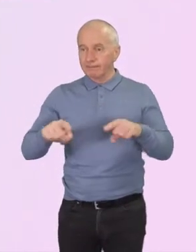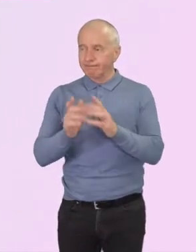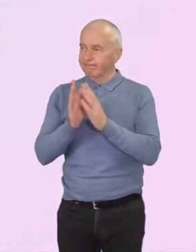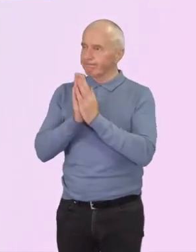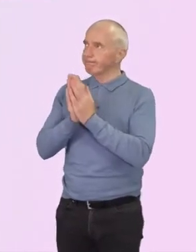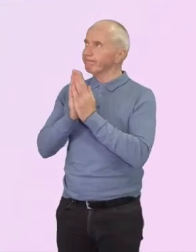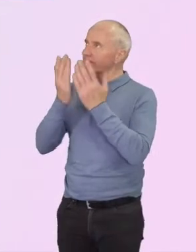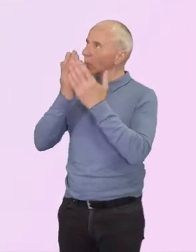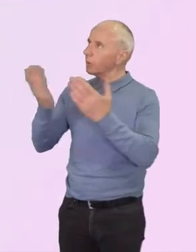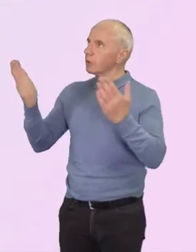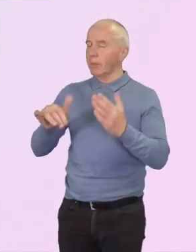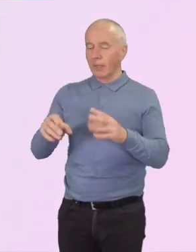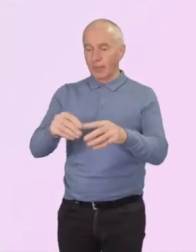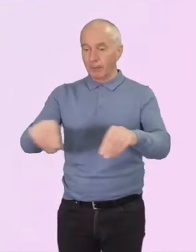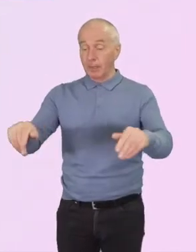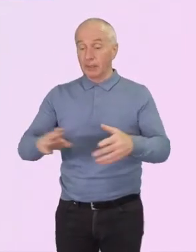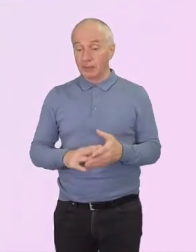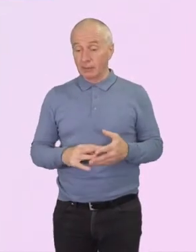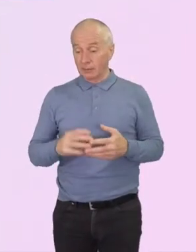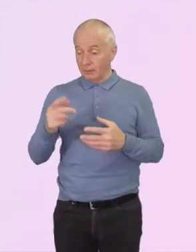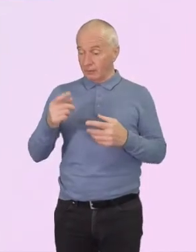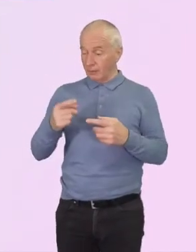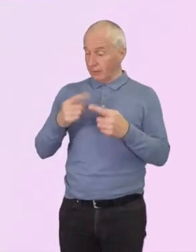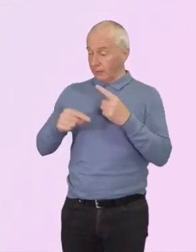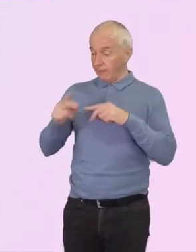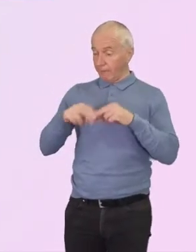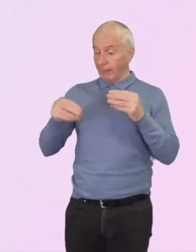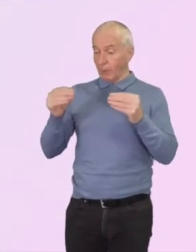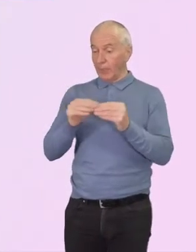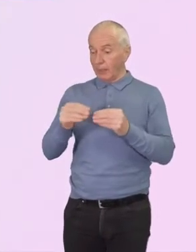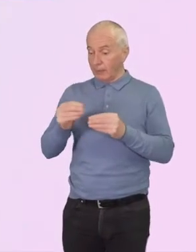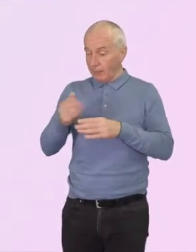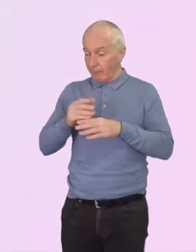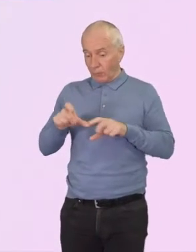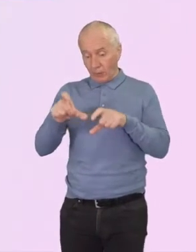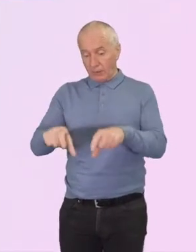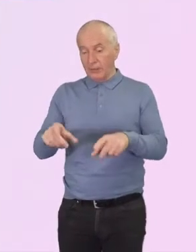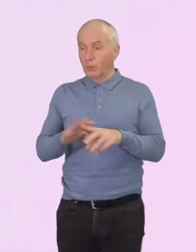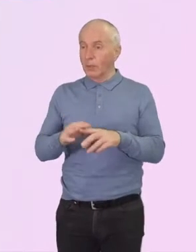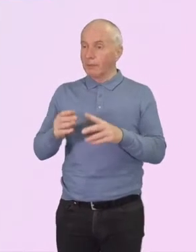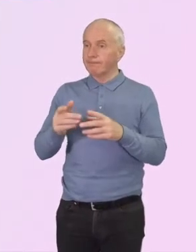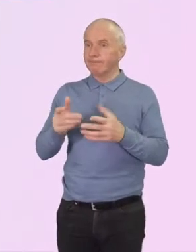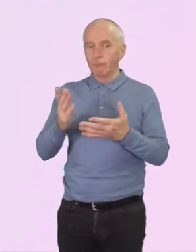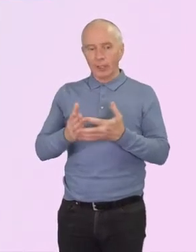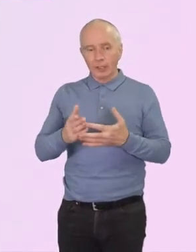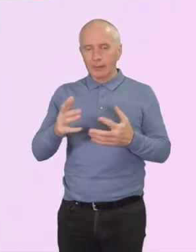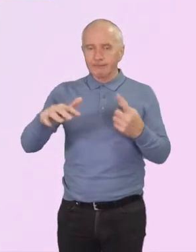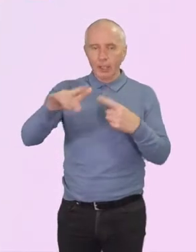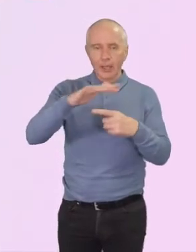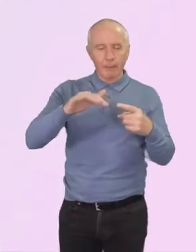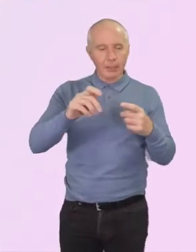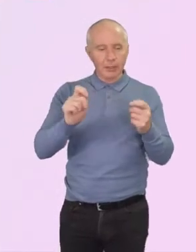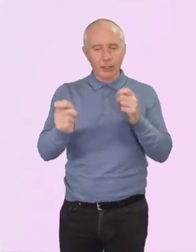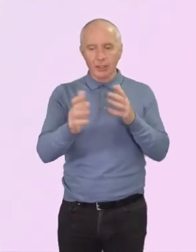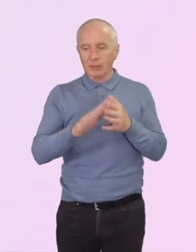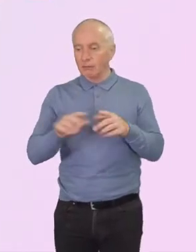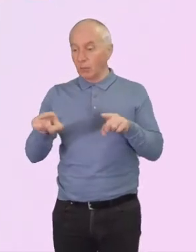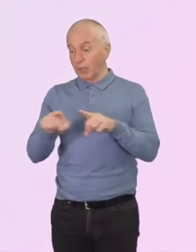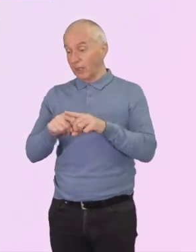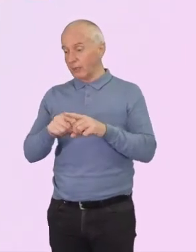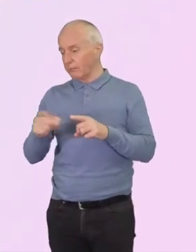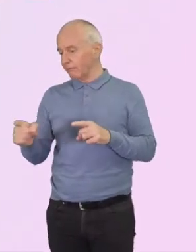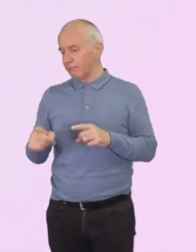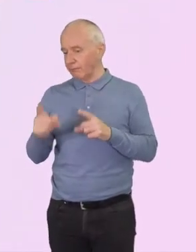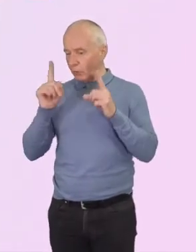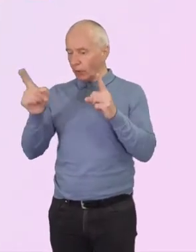conversation about climate change in partnership with the Environment Agency, the University of East Anglia and Norfolk Wildlife Trust